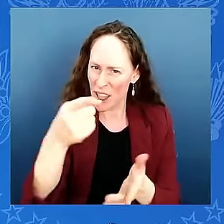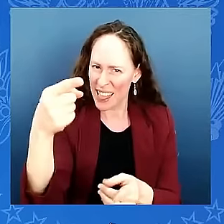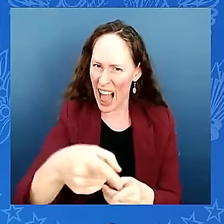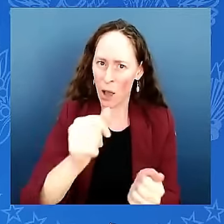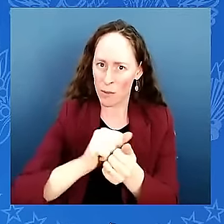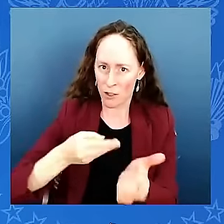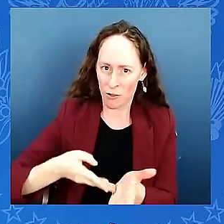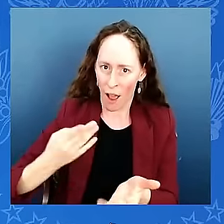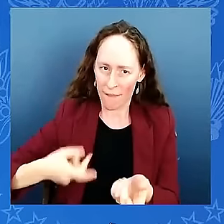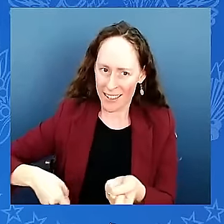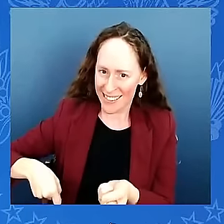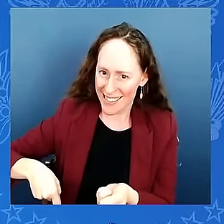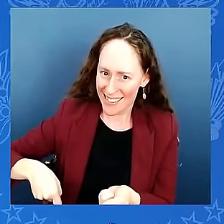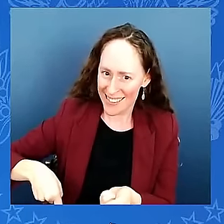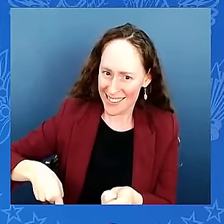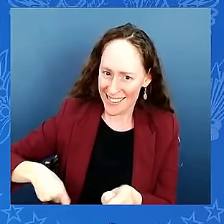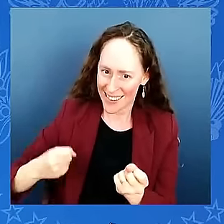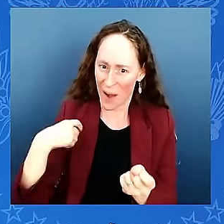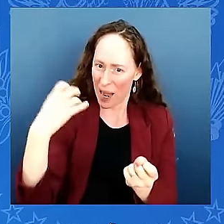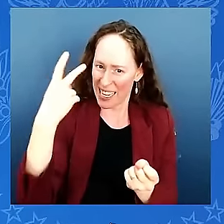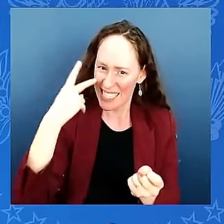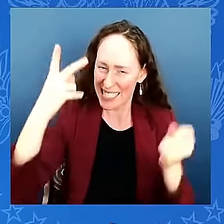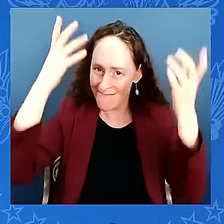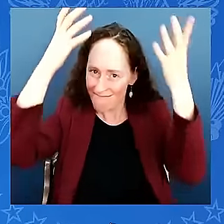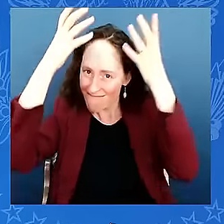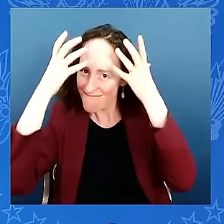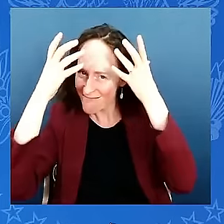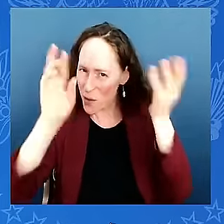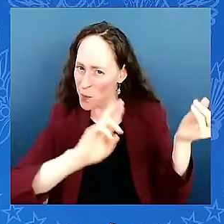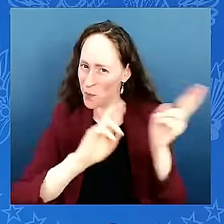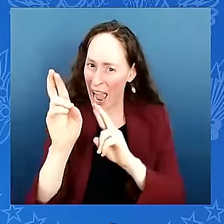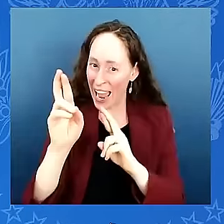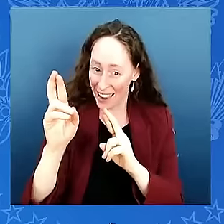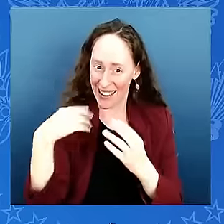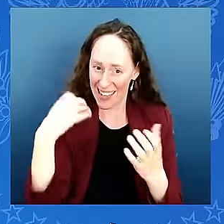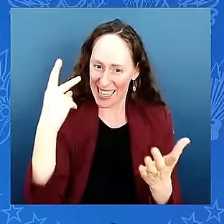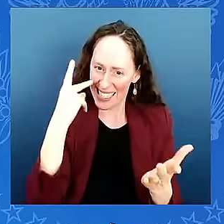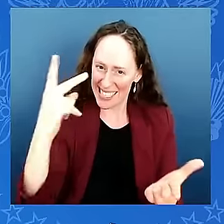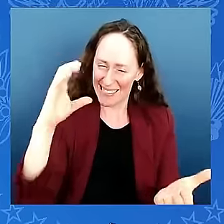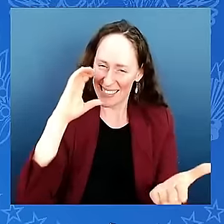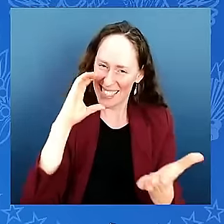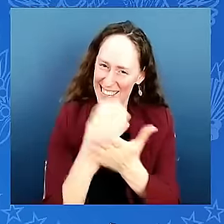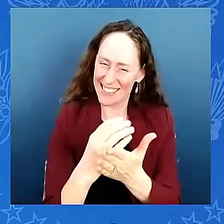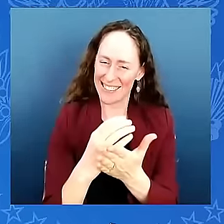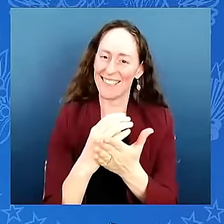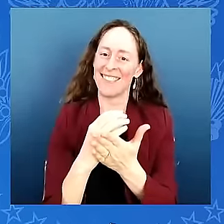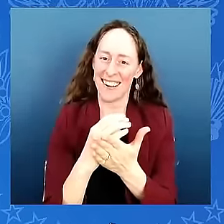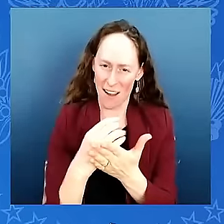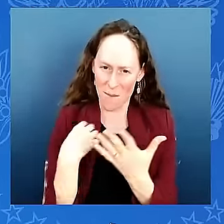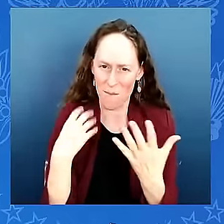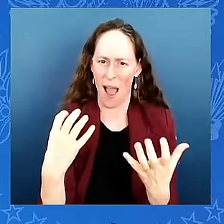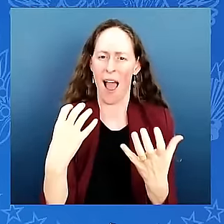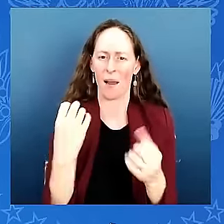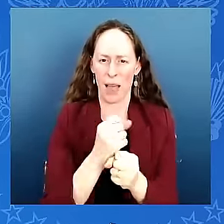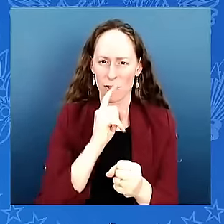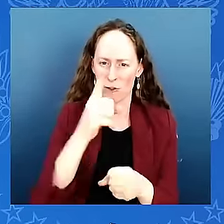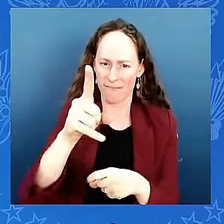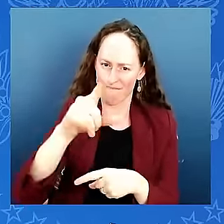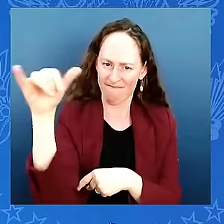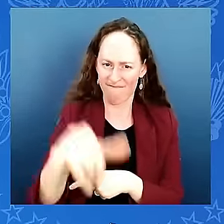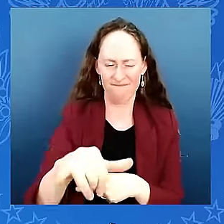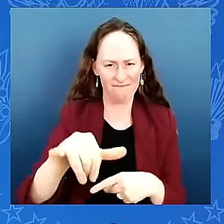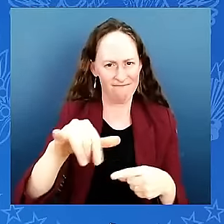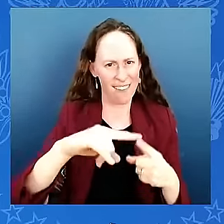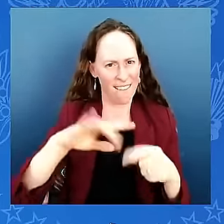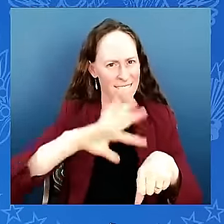spade of this getting going now what i don't want you do i don't i don't want you working beyond five o'clock at night though okay you gotta promise me you'll be home